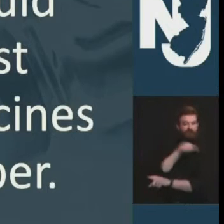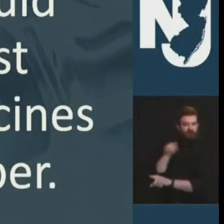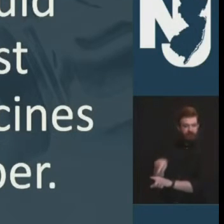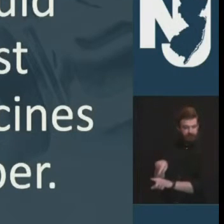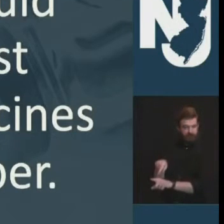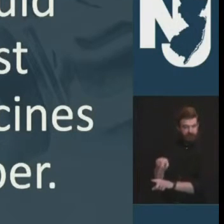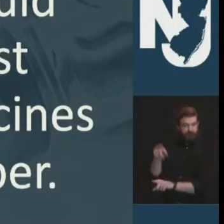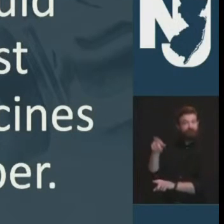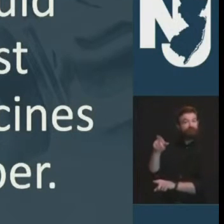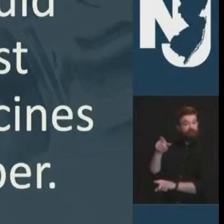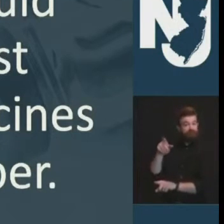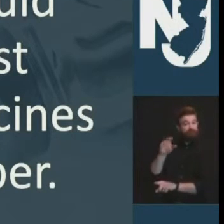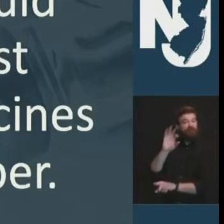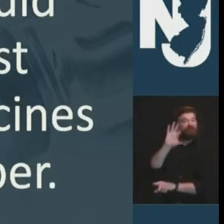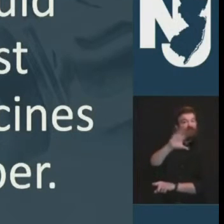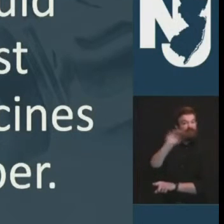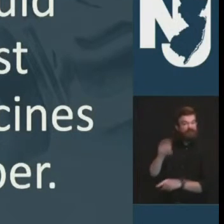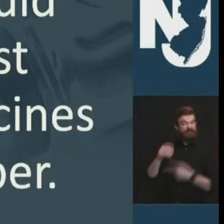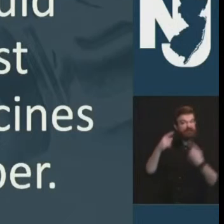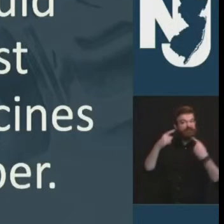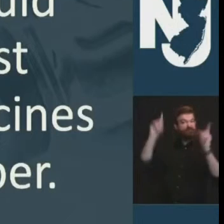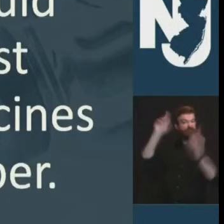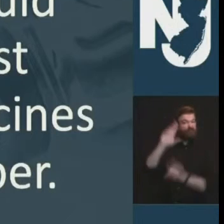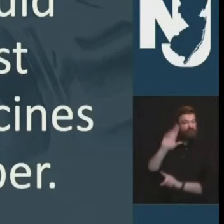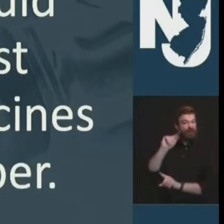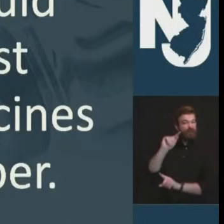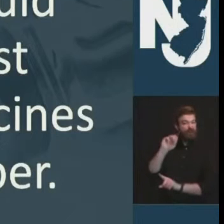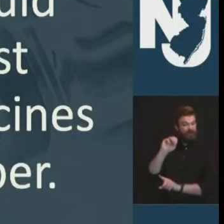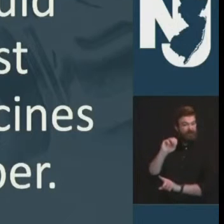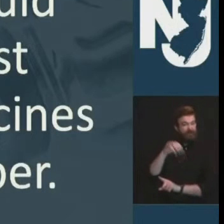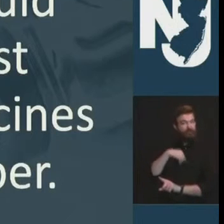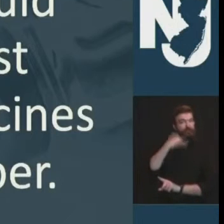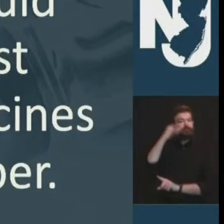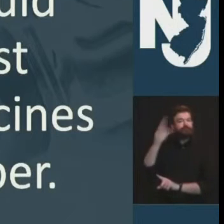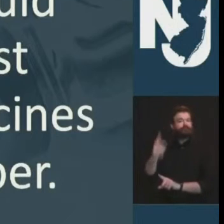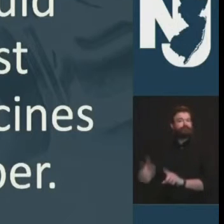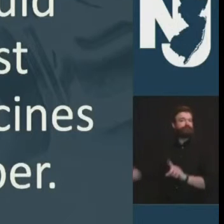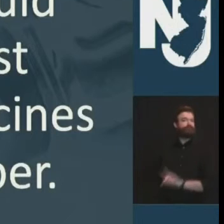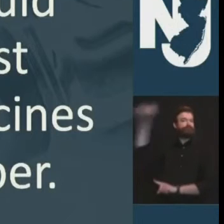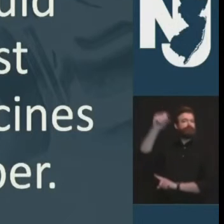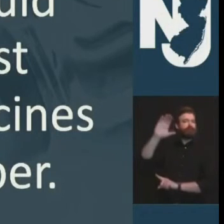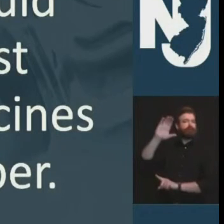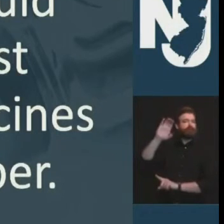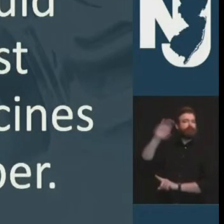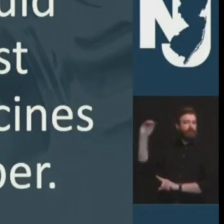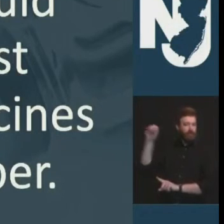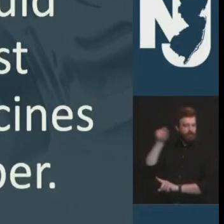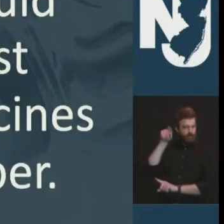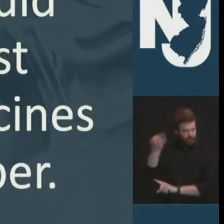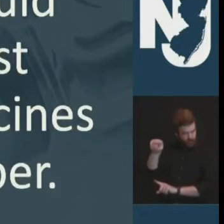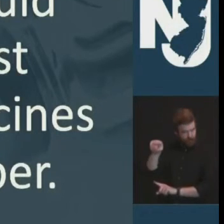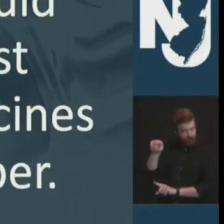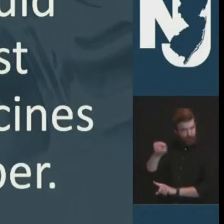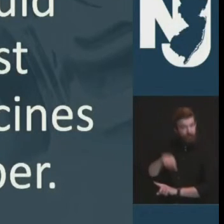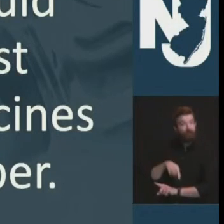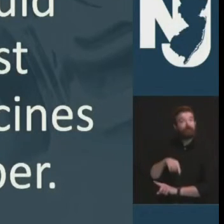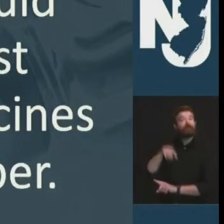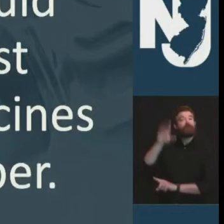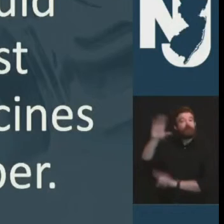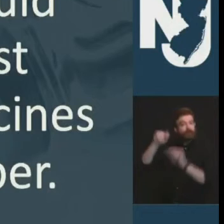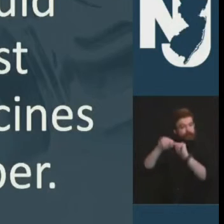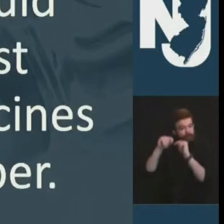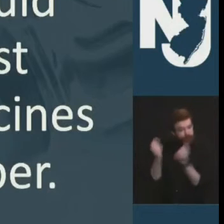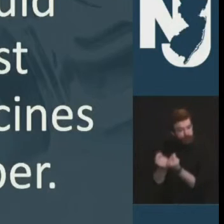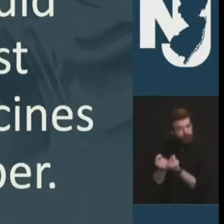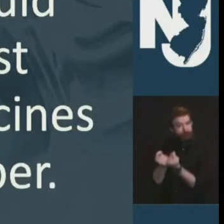effectiveness i was on with albert borla their ceo yesterday back and forth their team spoke with our restart recovery commission and went